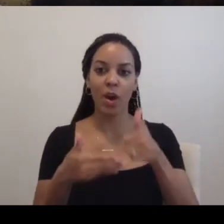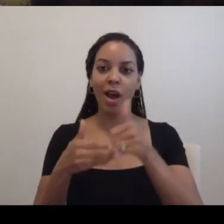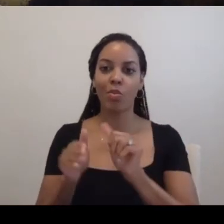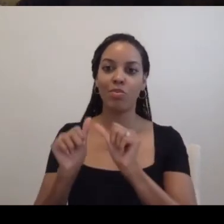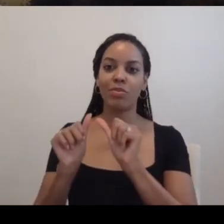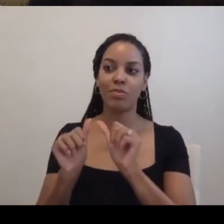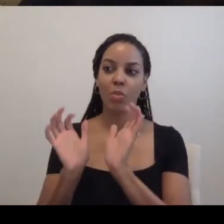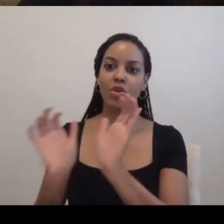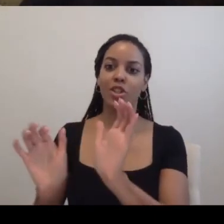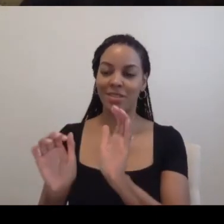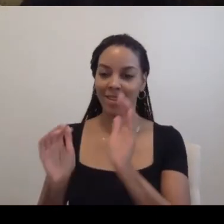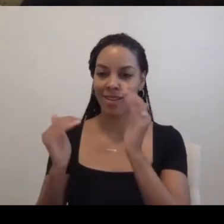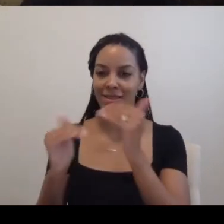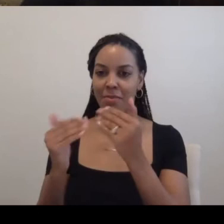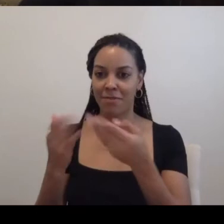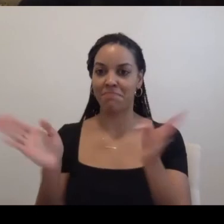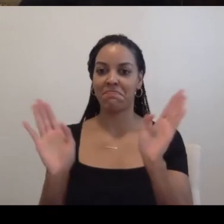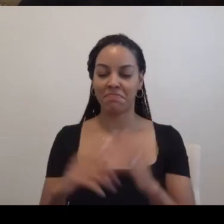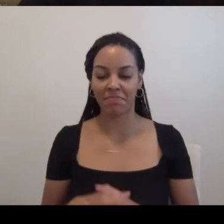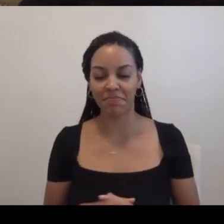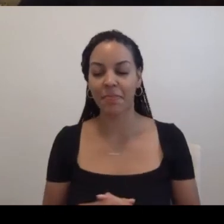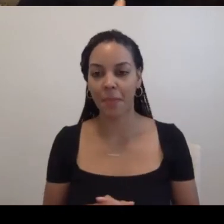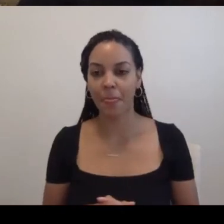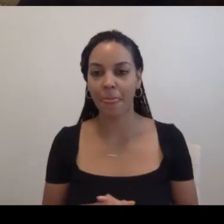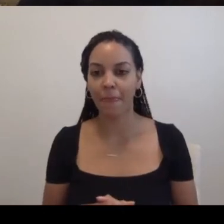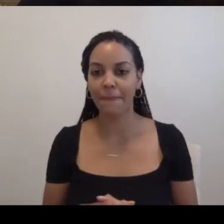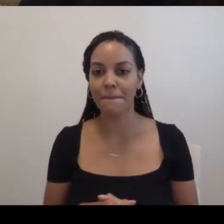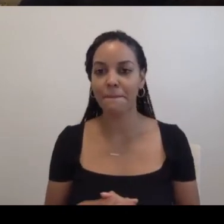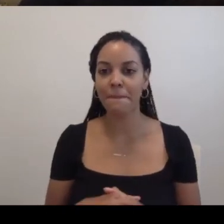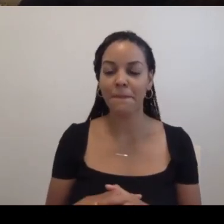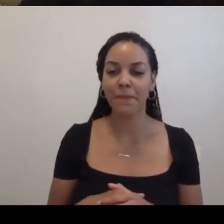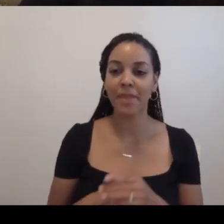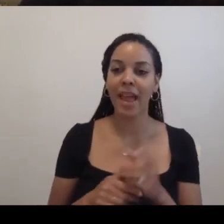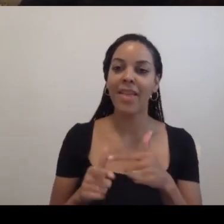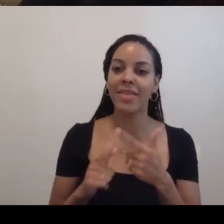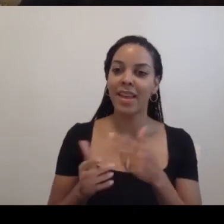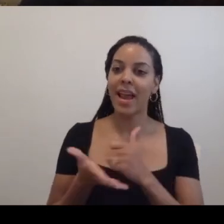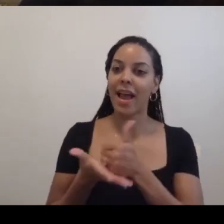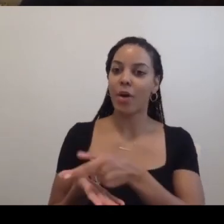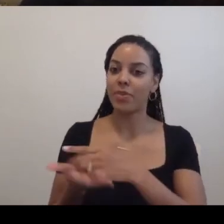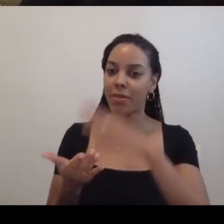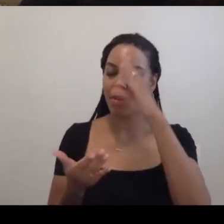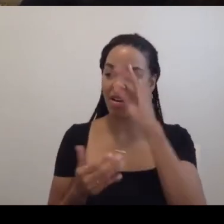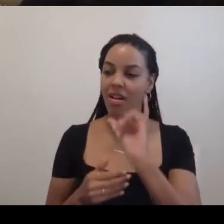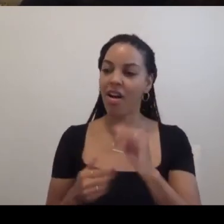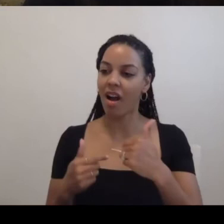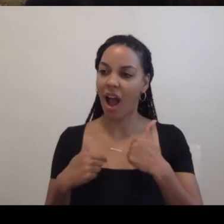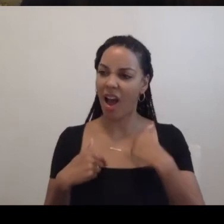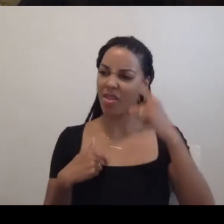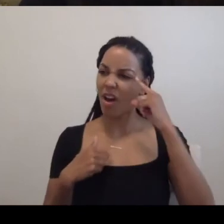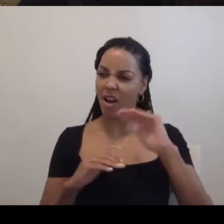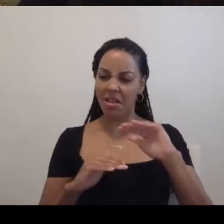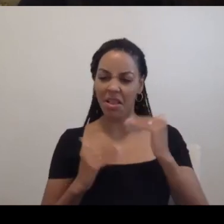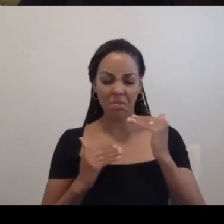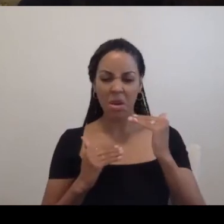uh, brides and then they, then, then they know that they are capable to do more than what they thought.